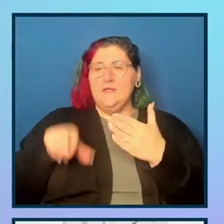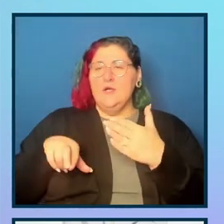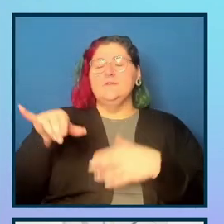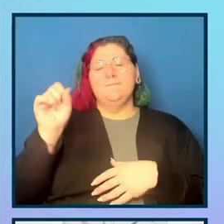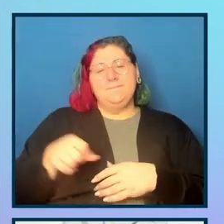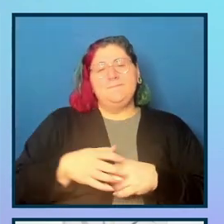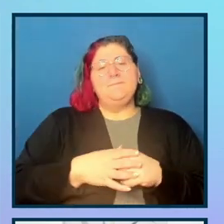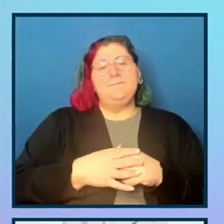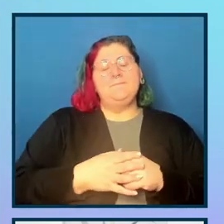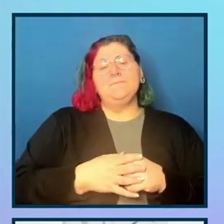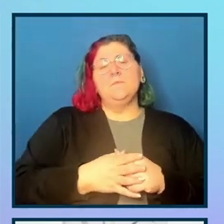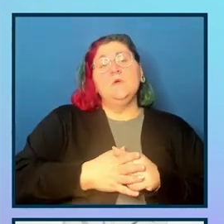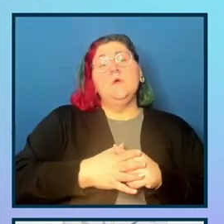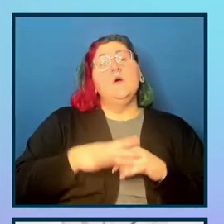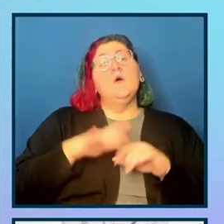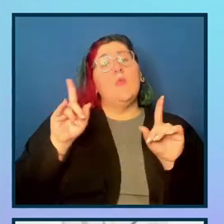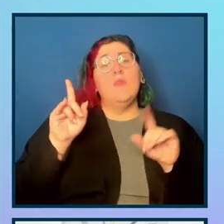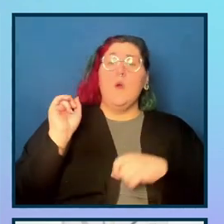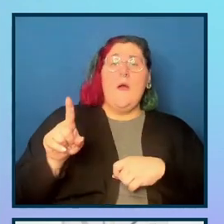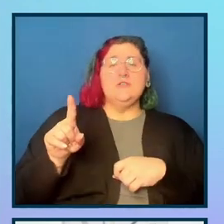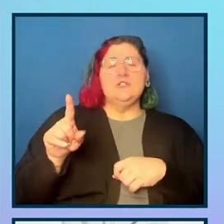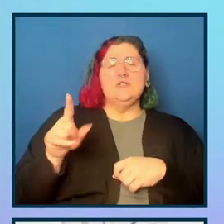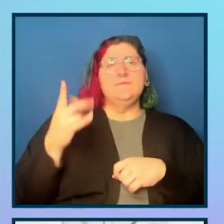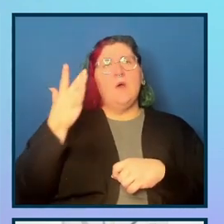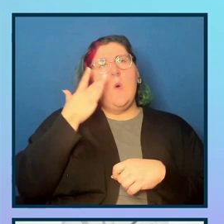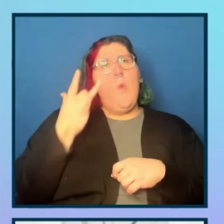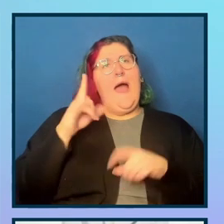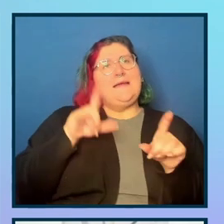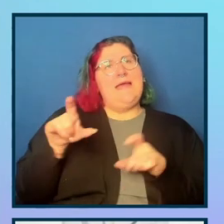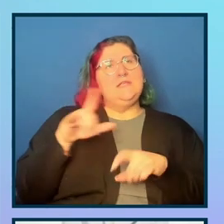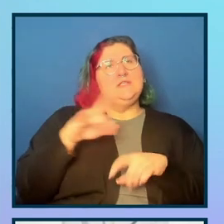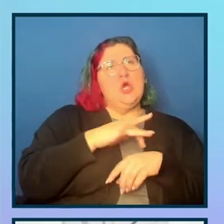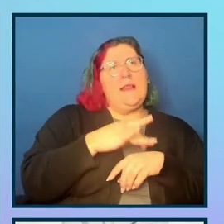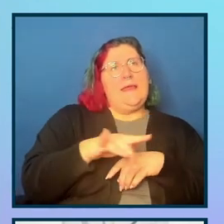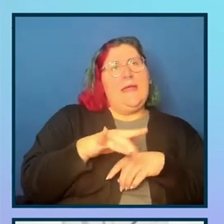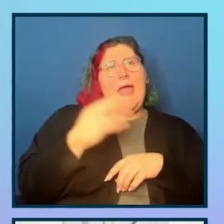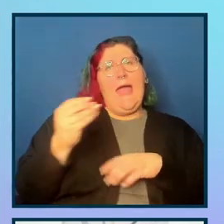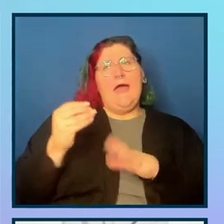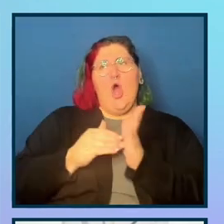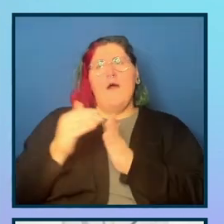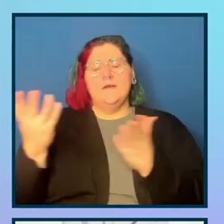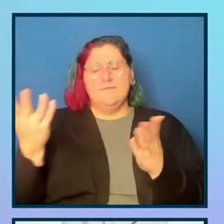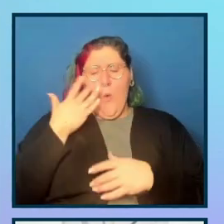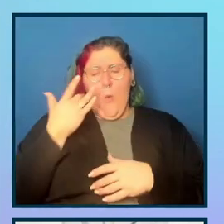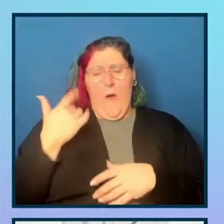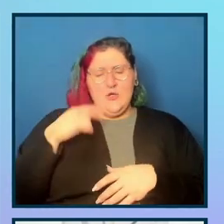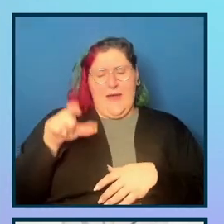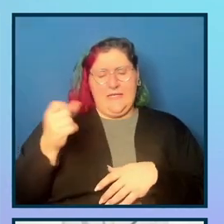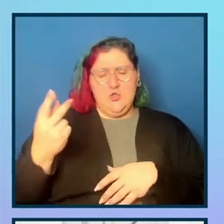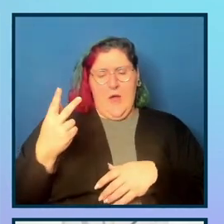So, the question is, why test early, test often? Because why do I need 12 steps?